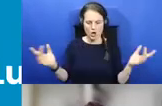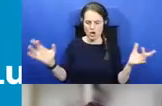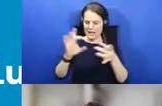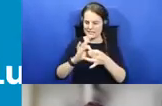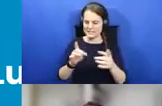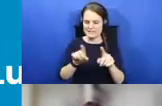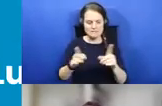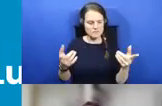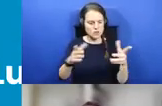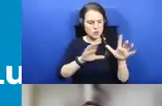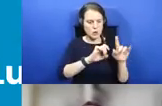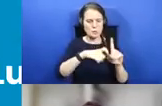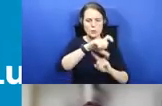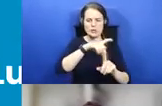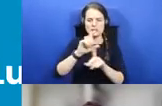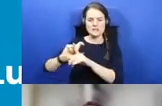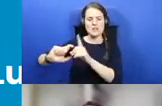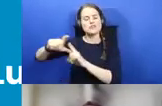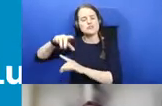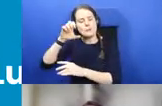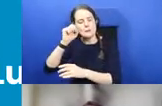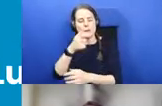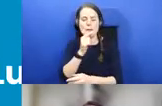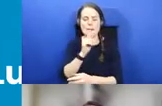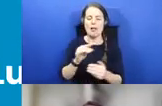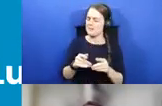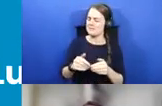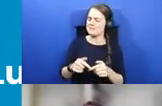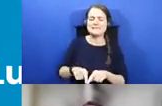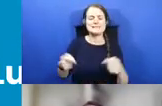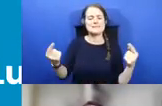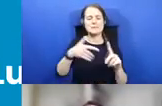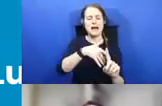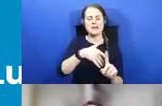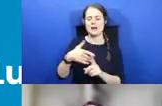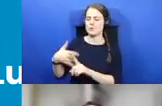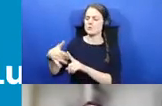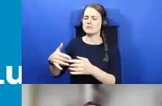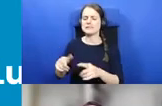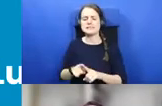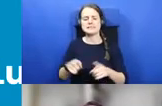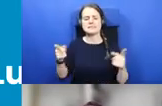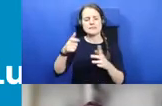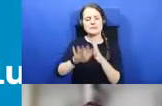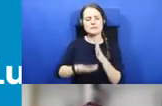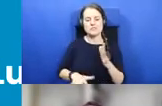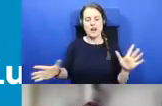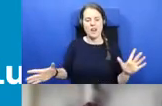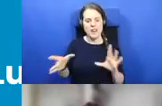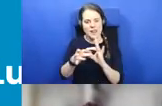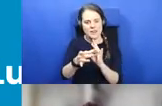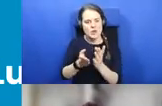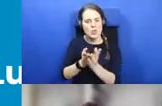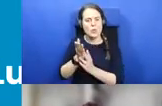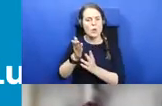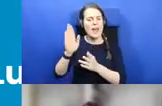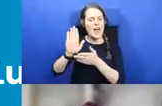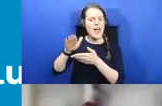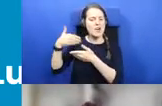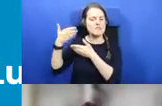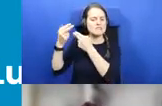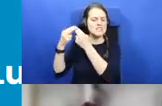different backgrounds and different places are linked through shared language and heritage. And I'd like to thank, especially thank,